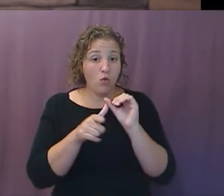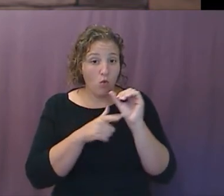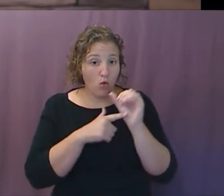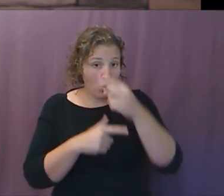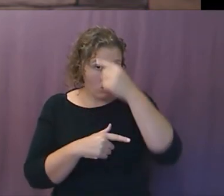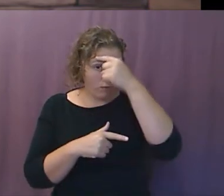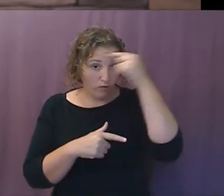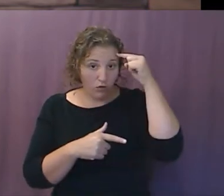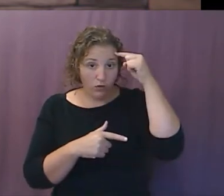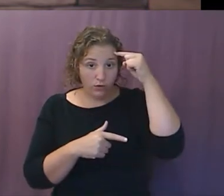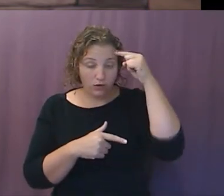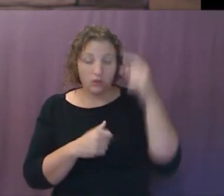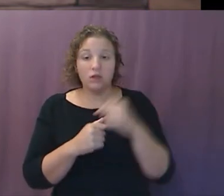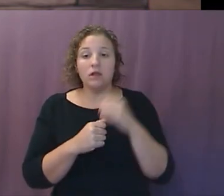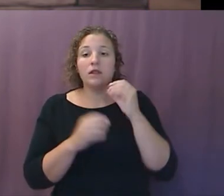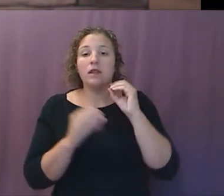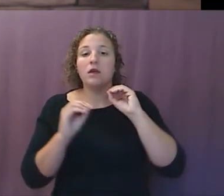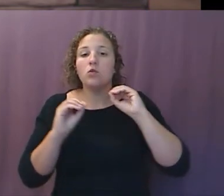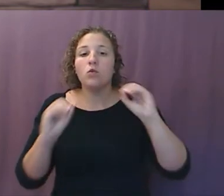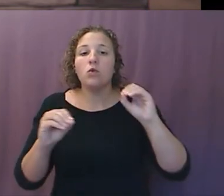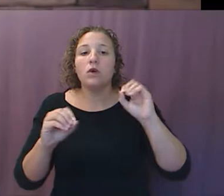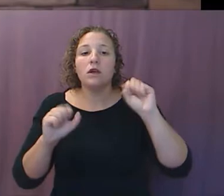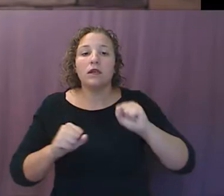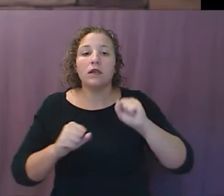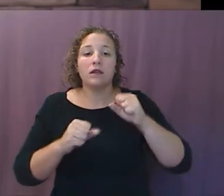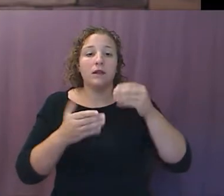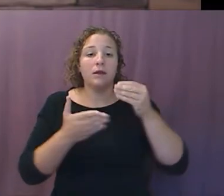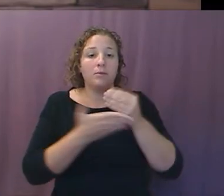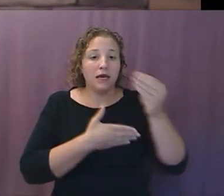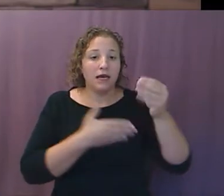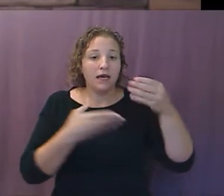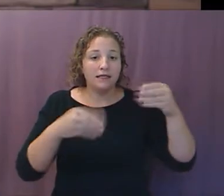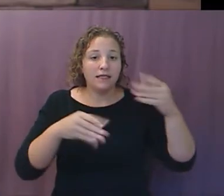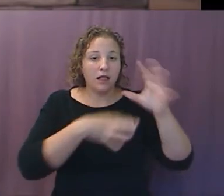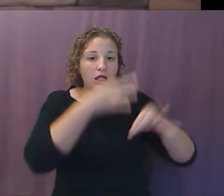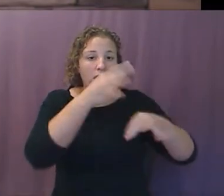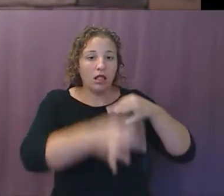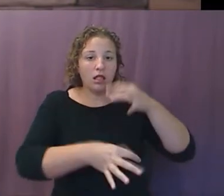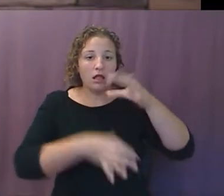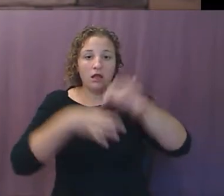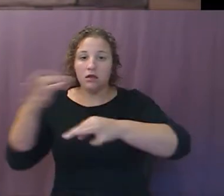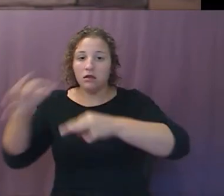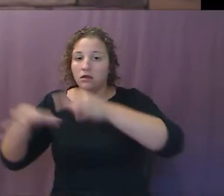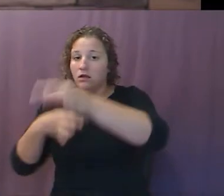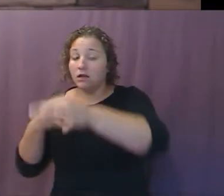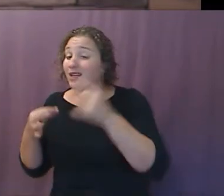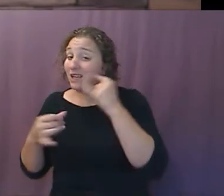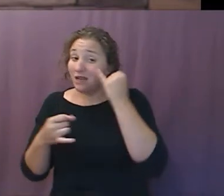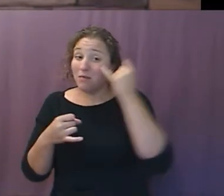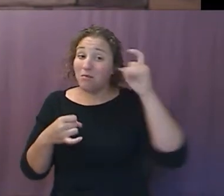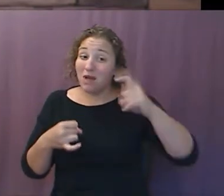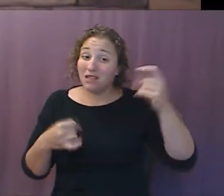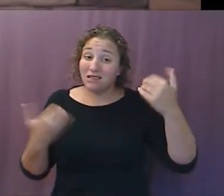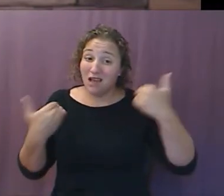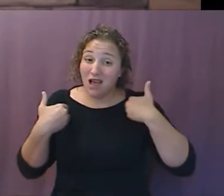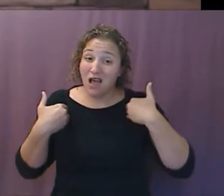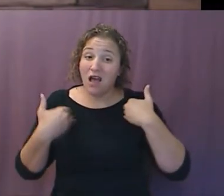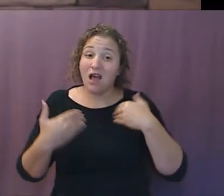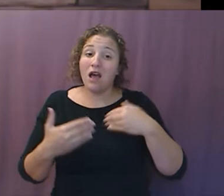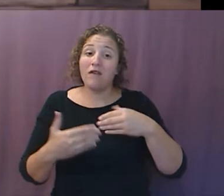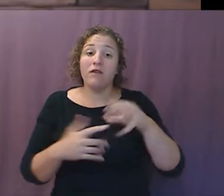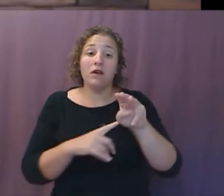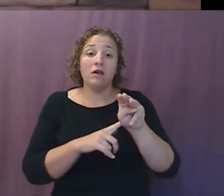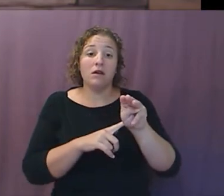no man might buy or sell save that he had the mark or the name of the beast